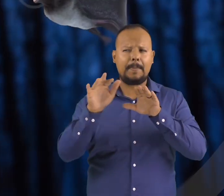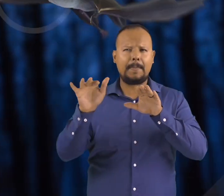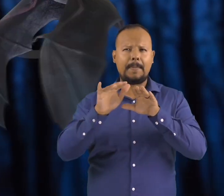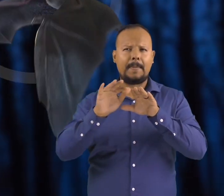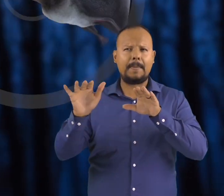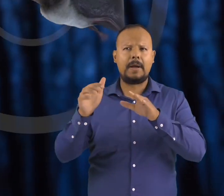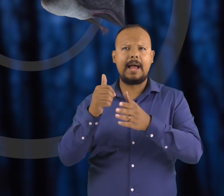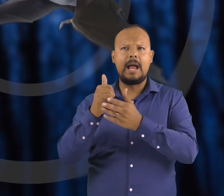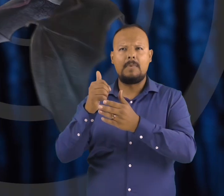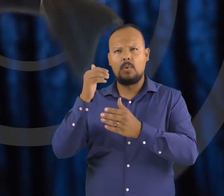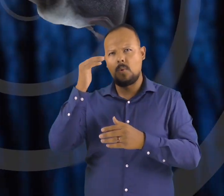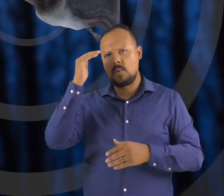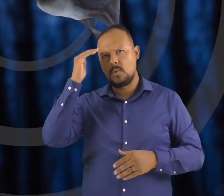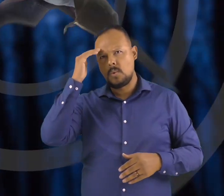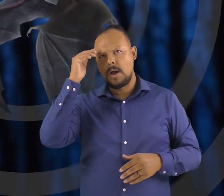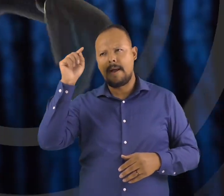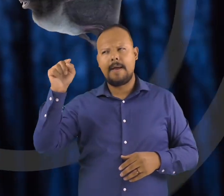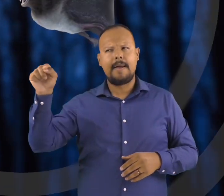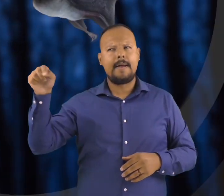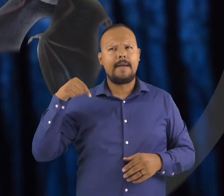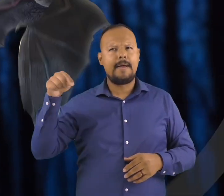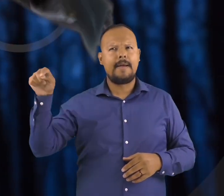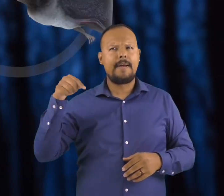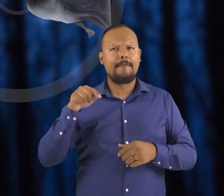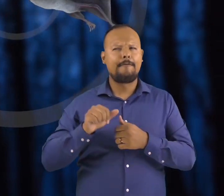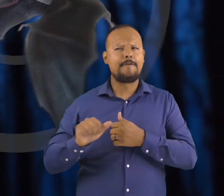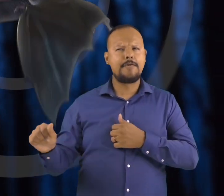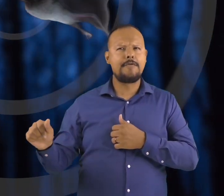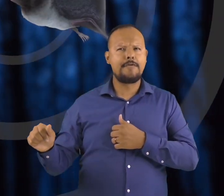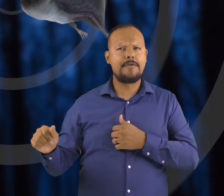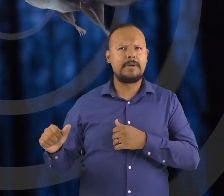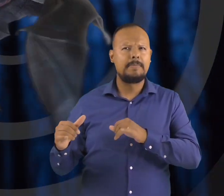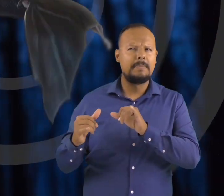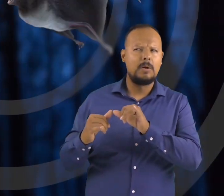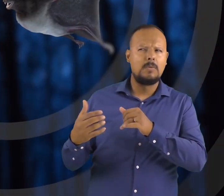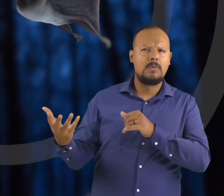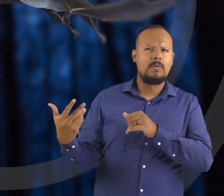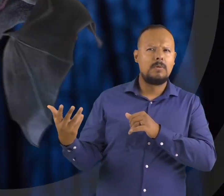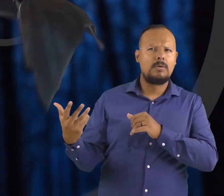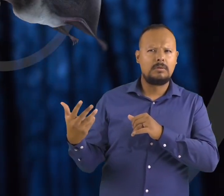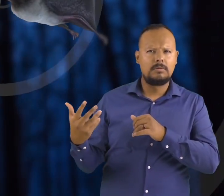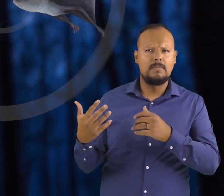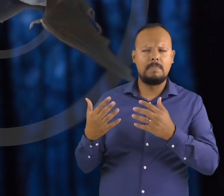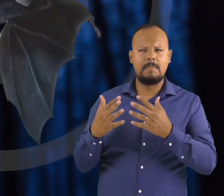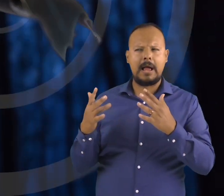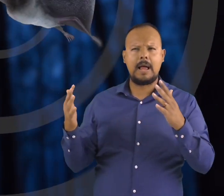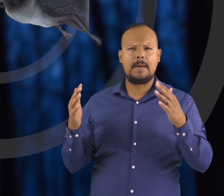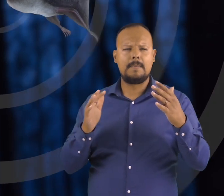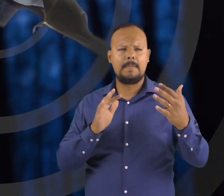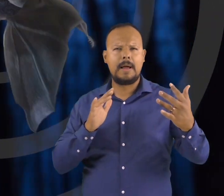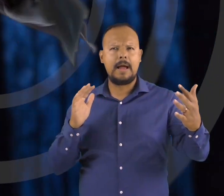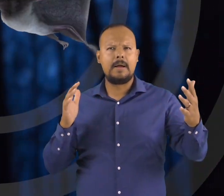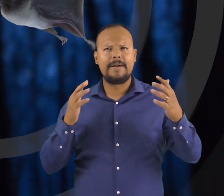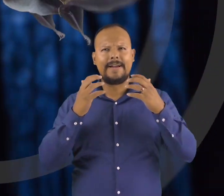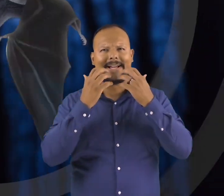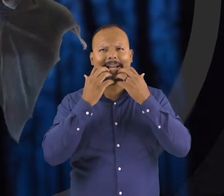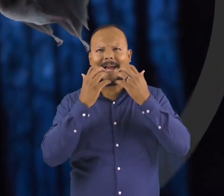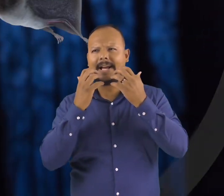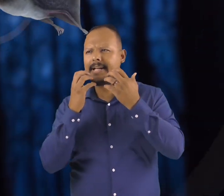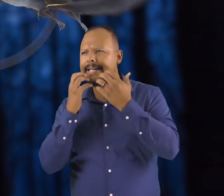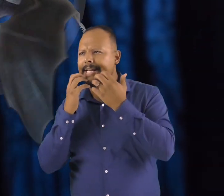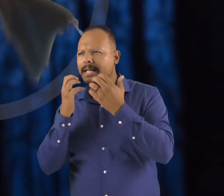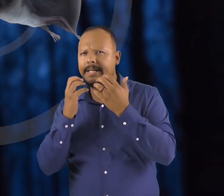from particular objects and the size of the objects. The sound of the cry bounces off of objects